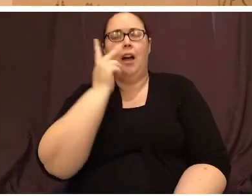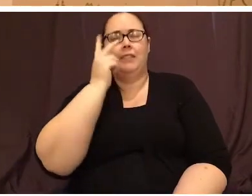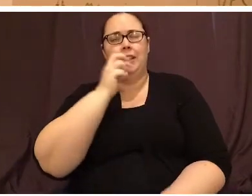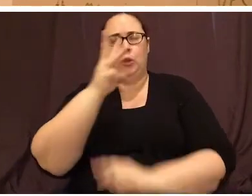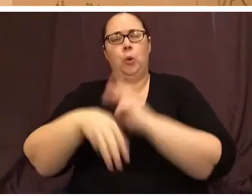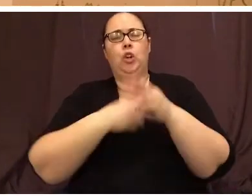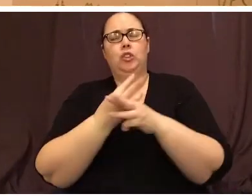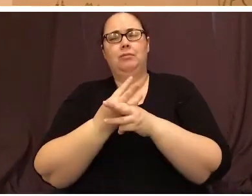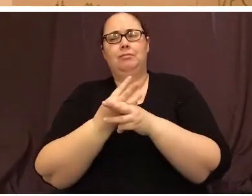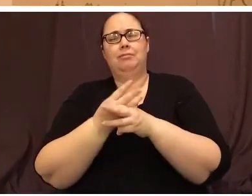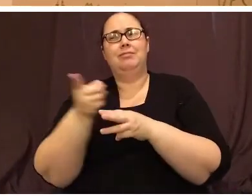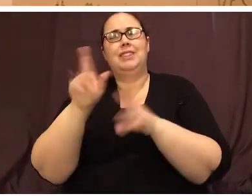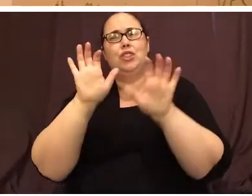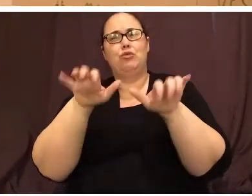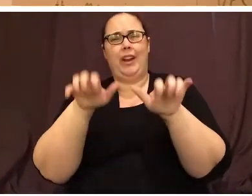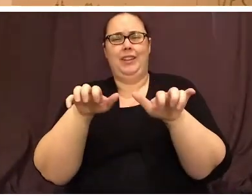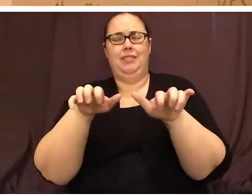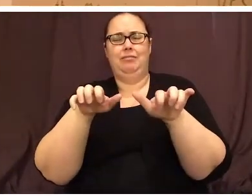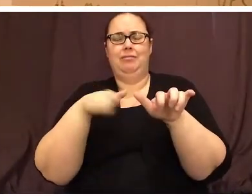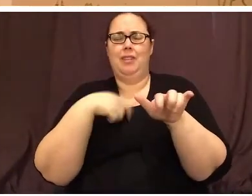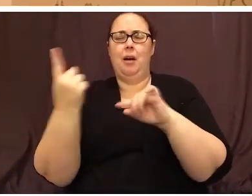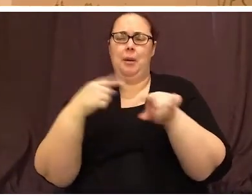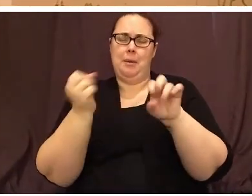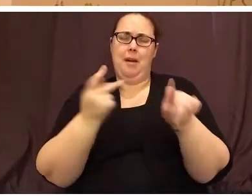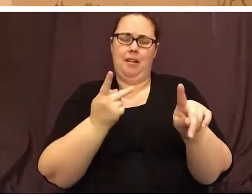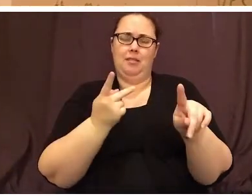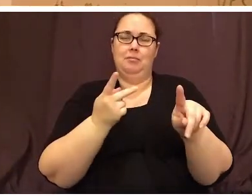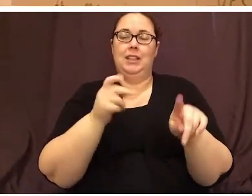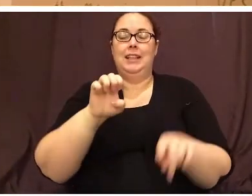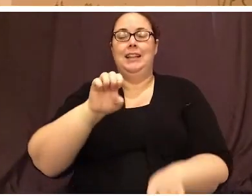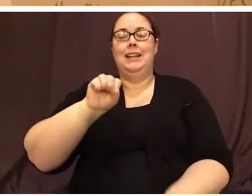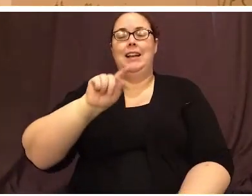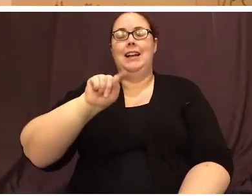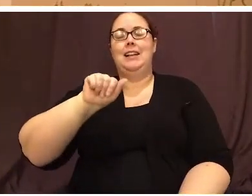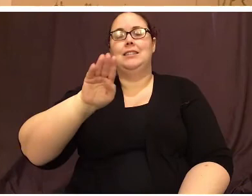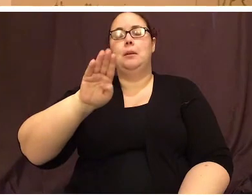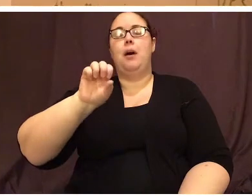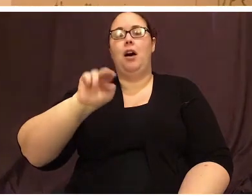It's rainy. I'm coming back. Esteban the Magnificent.